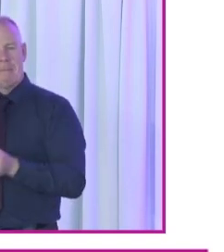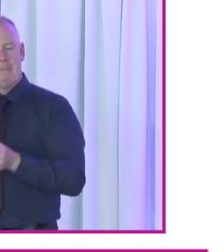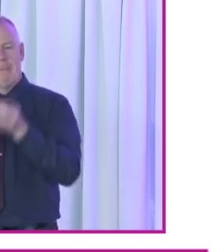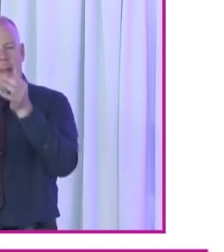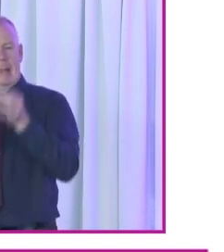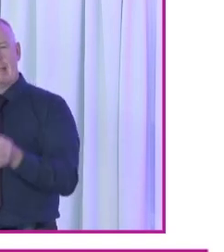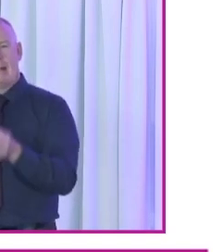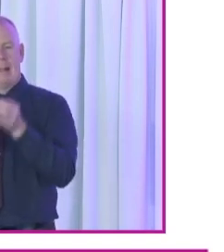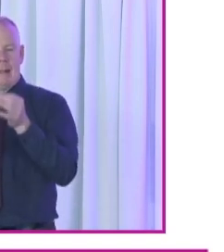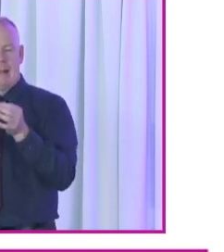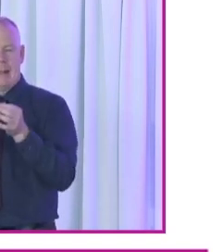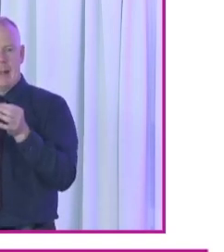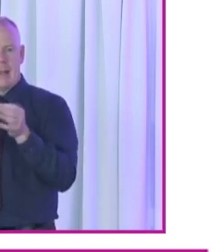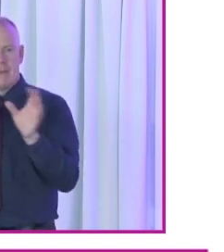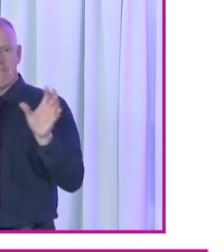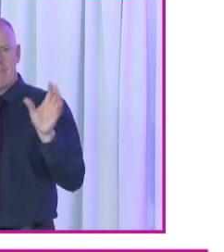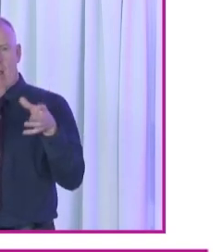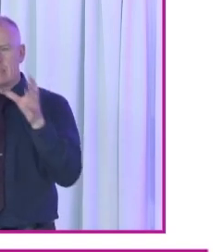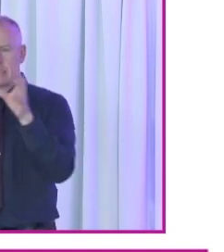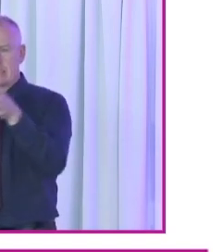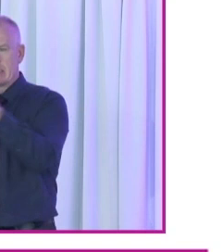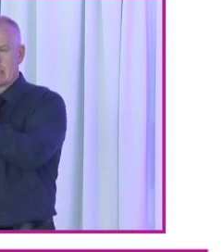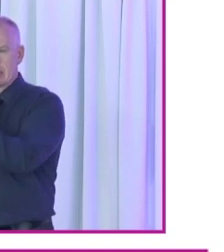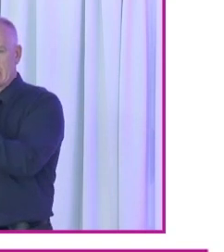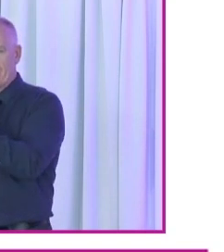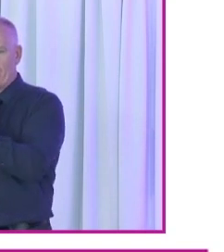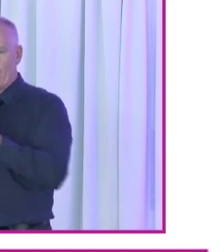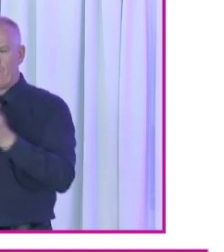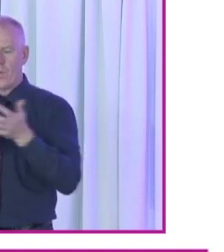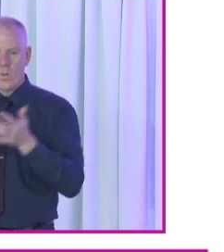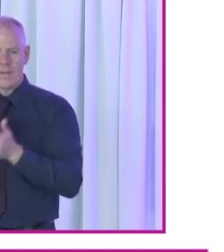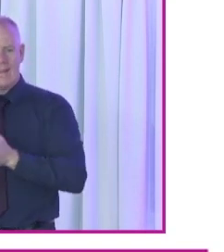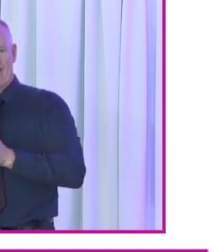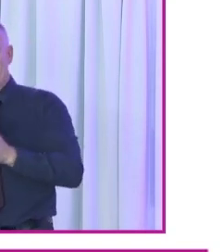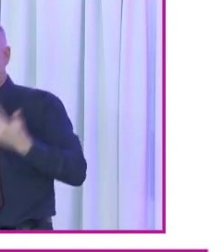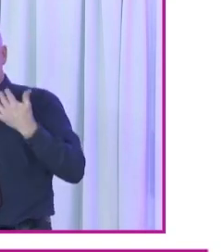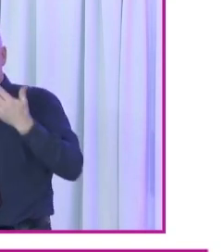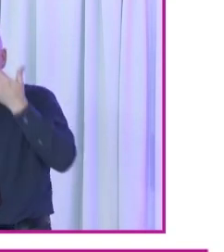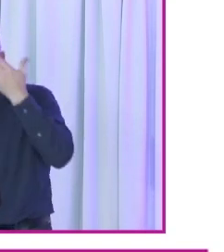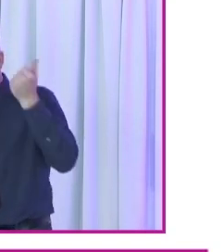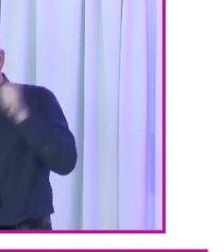parties, and of course that information too.